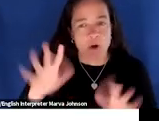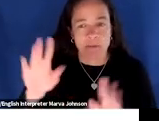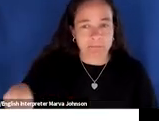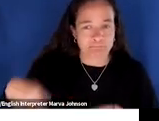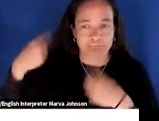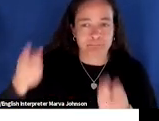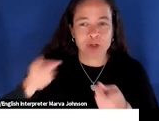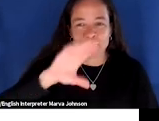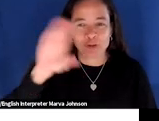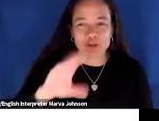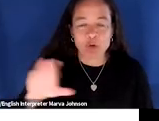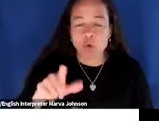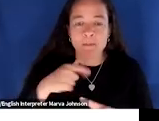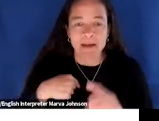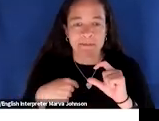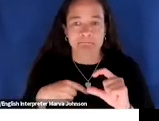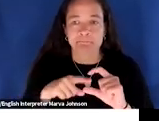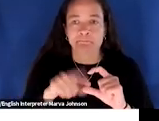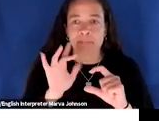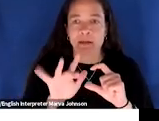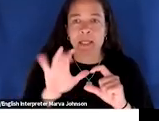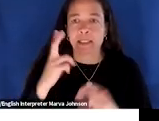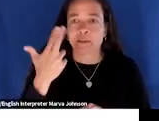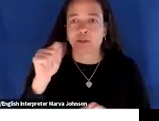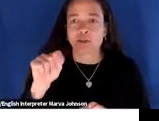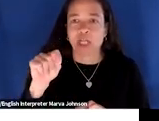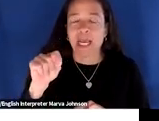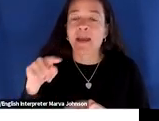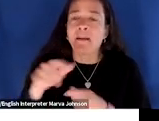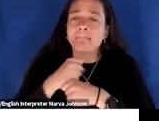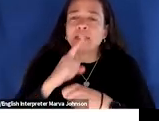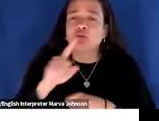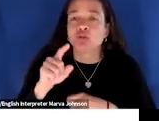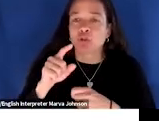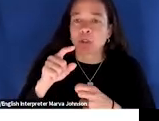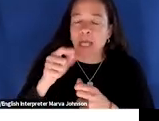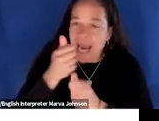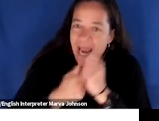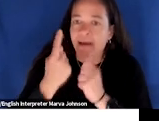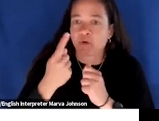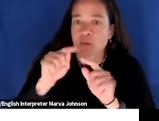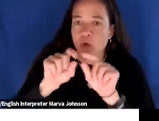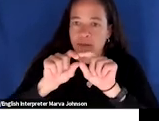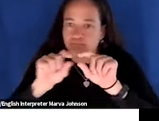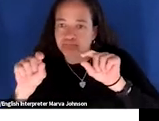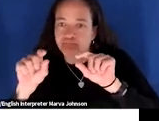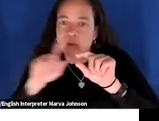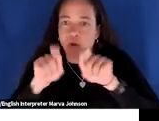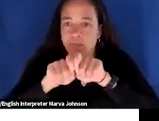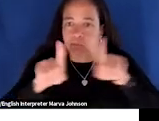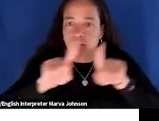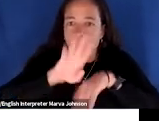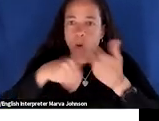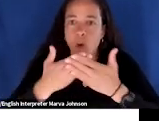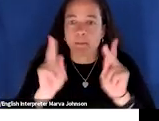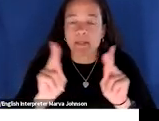there you're gonna click that open you're make sure you're talking to everyone or it might say all panelists and attendees but you're gonna type in your name location